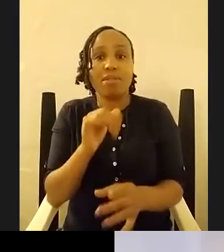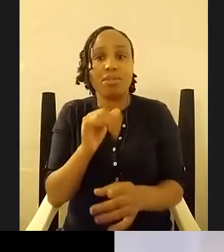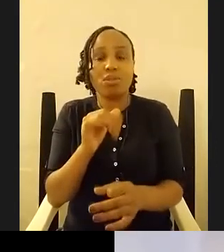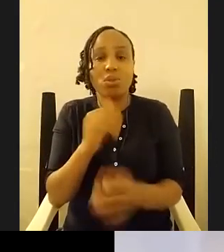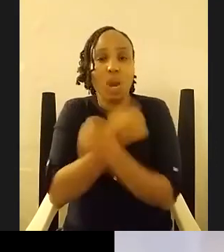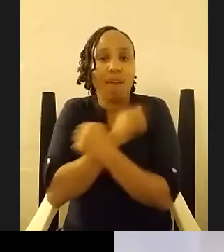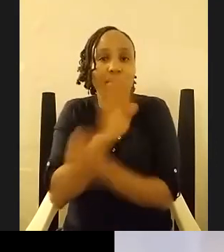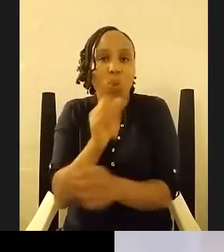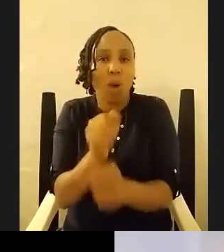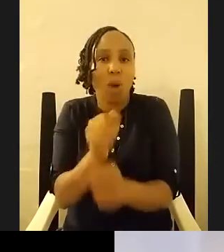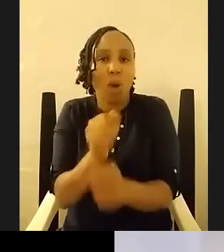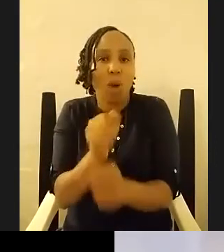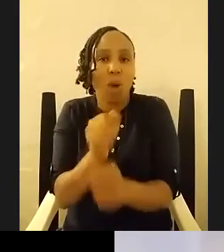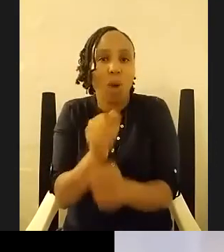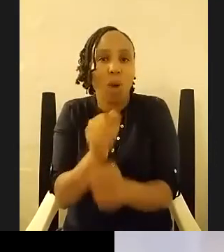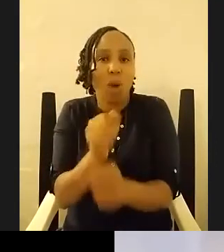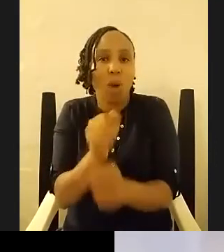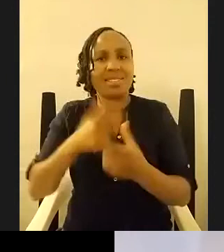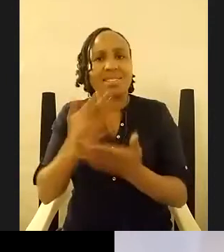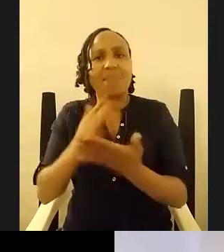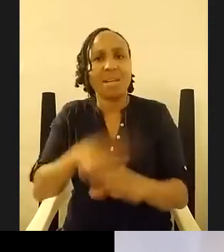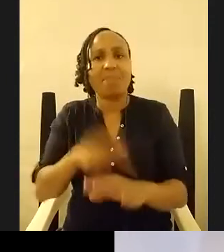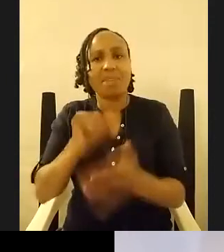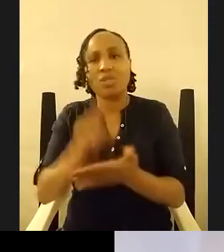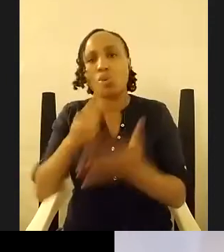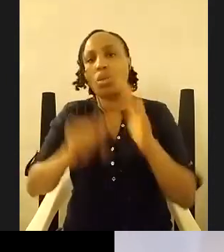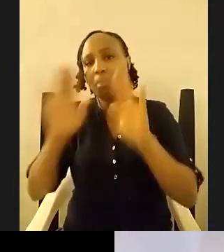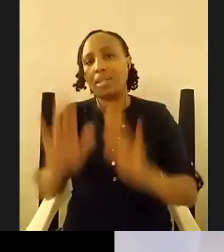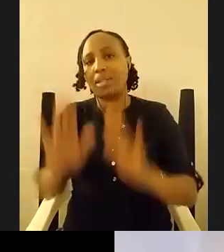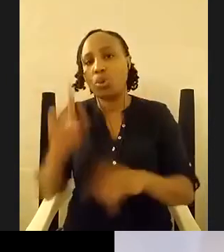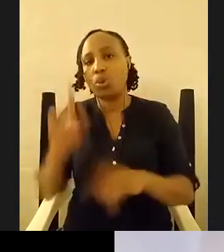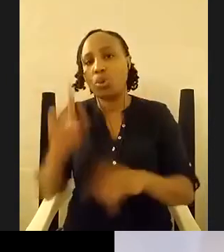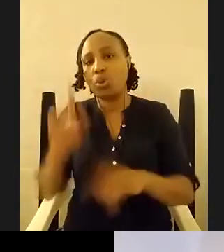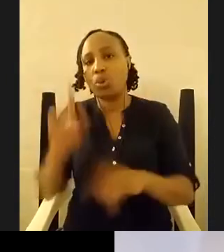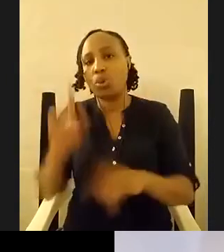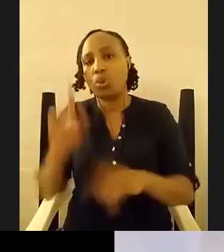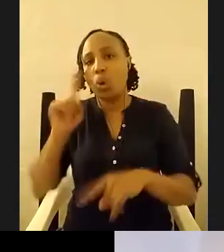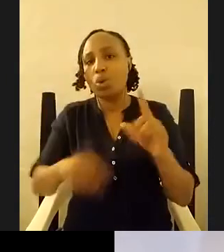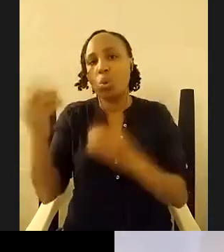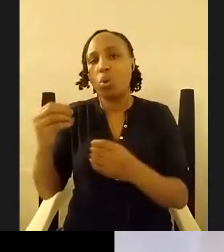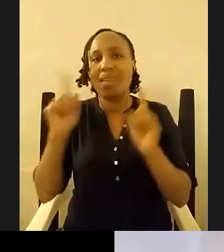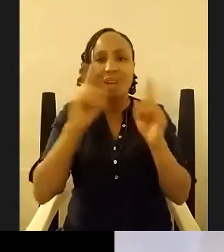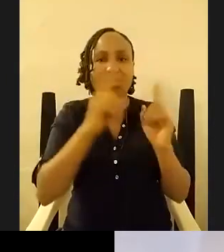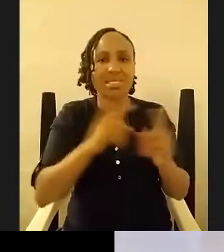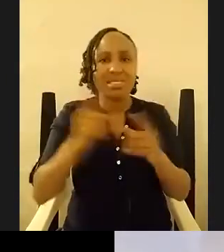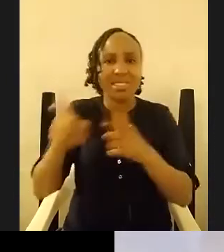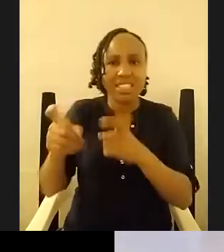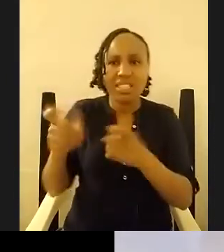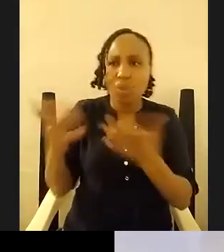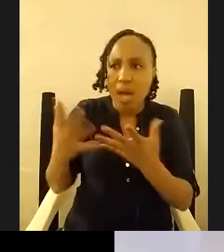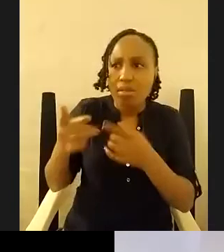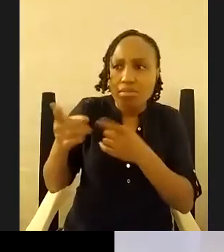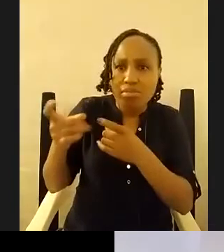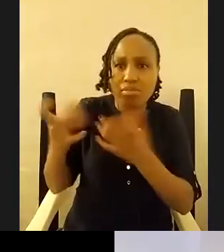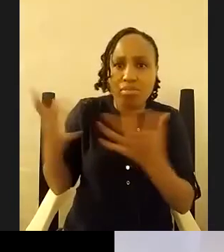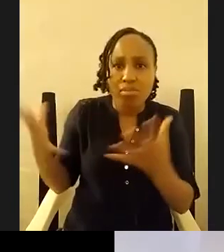sometimes that's all that matters you cannot go around hunting critics i mean yeah remy and i have gotten